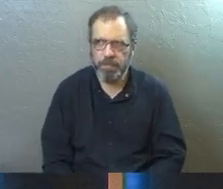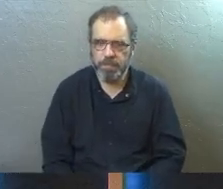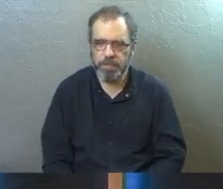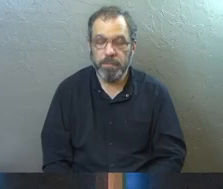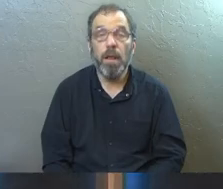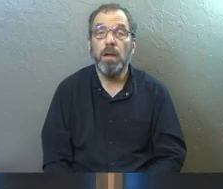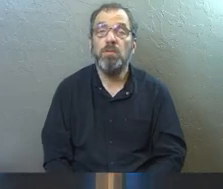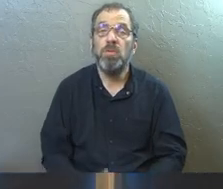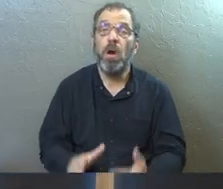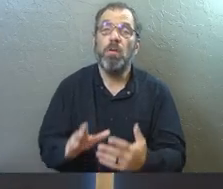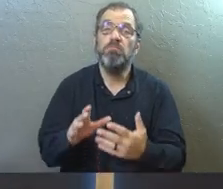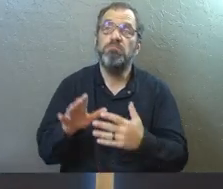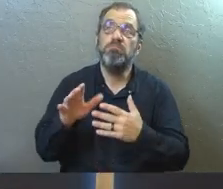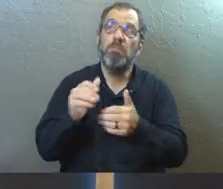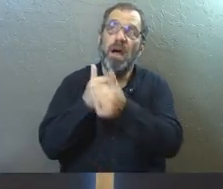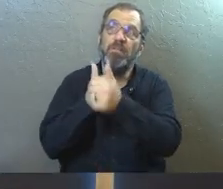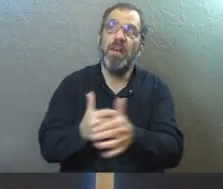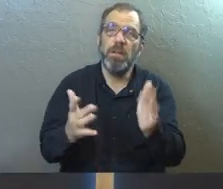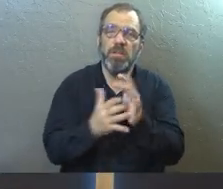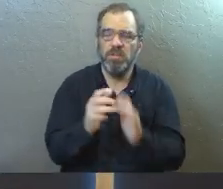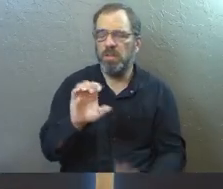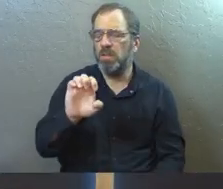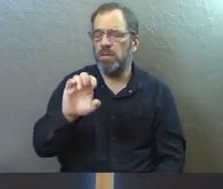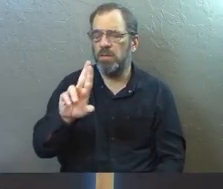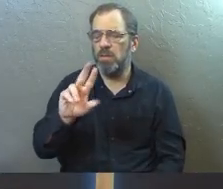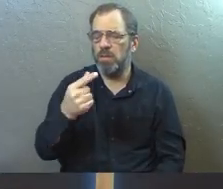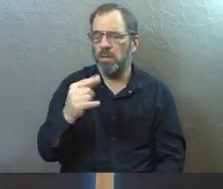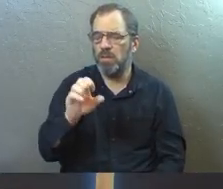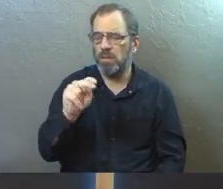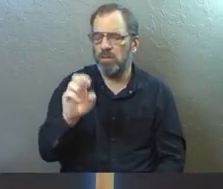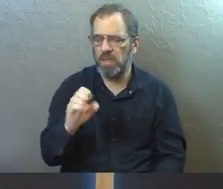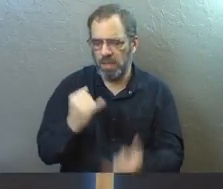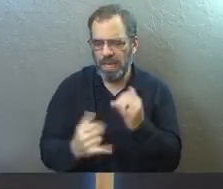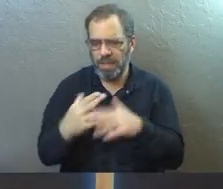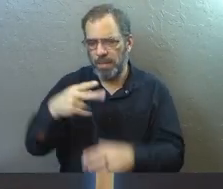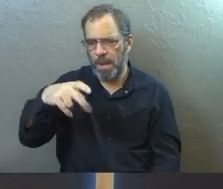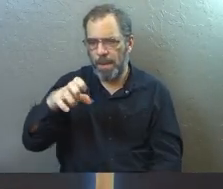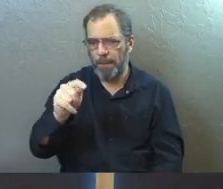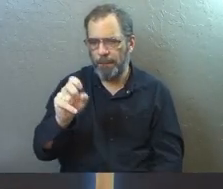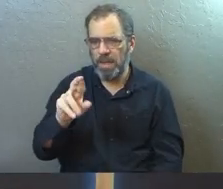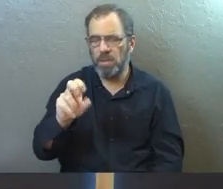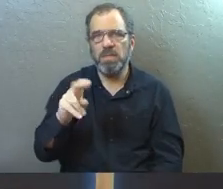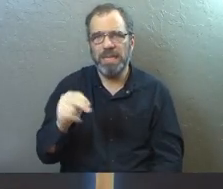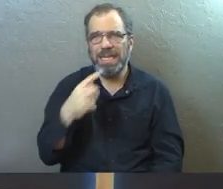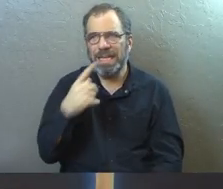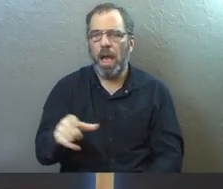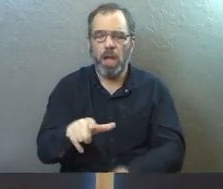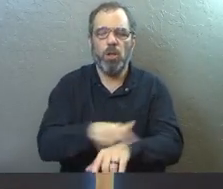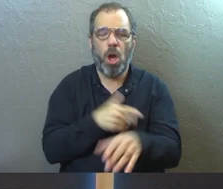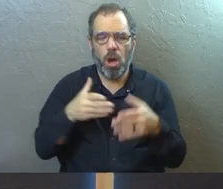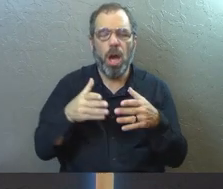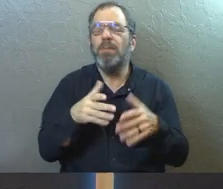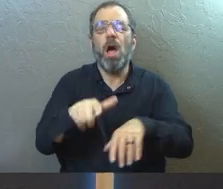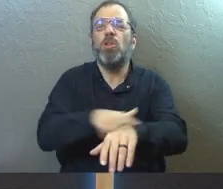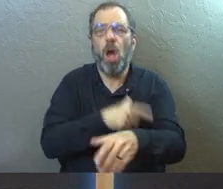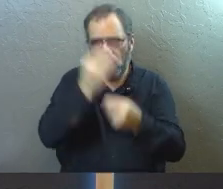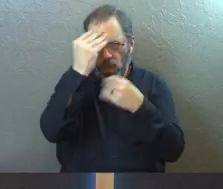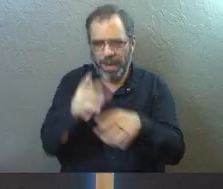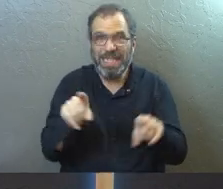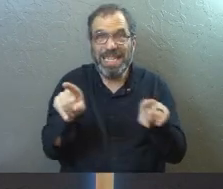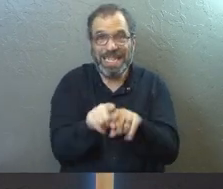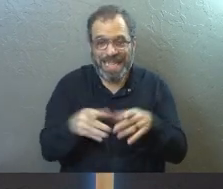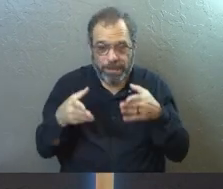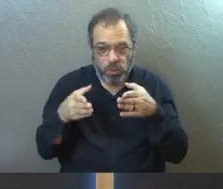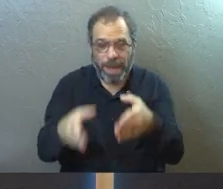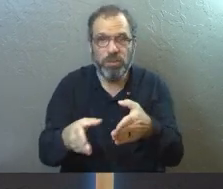The walk with Jesus, Eugene Peterson called it a long obedience in the same direction. A long obedience in the same